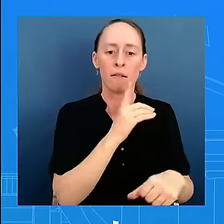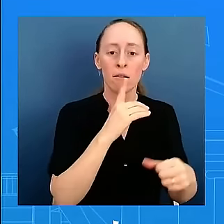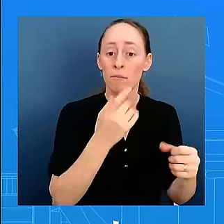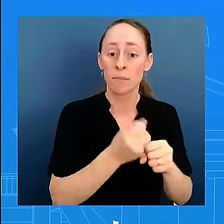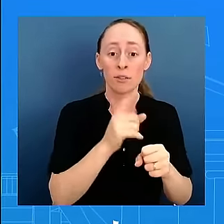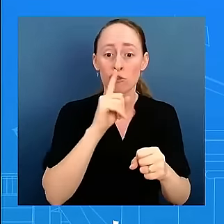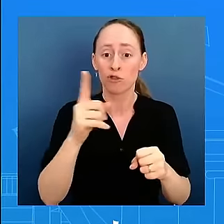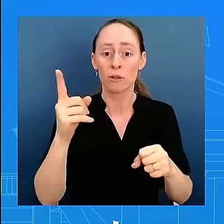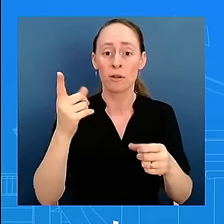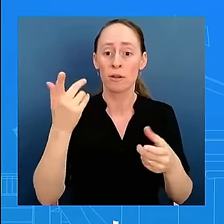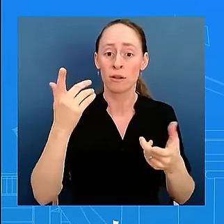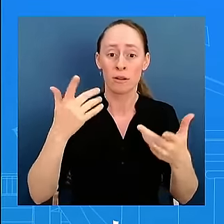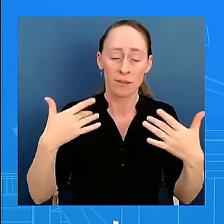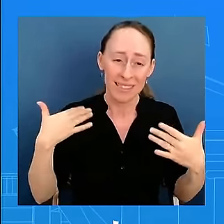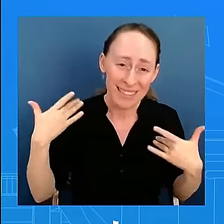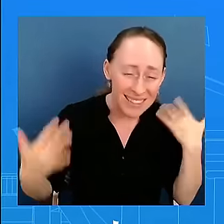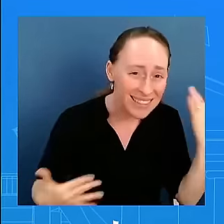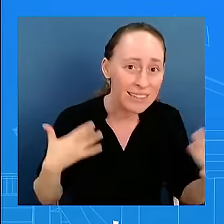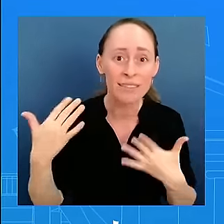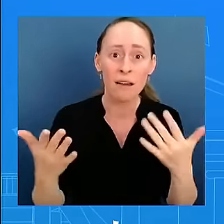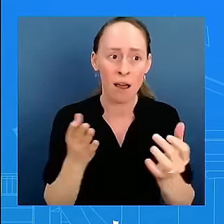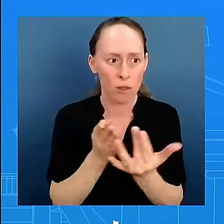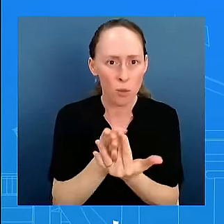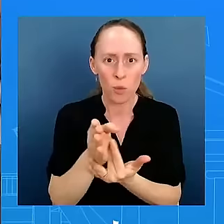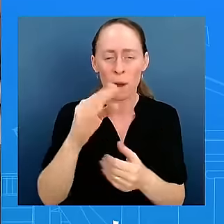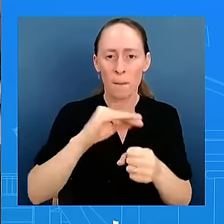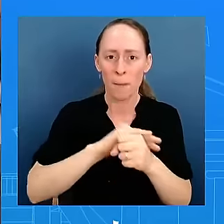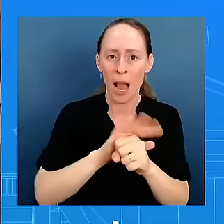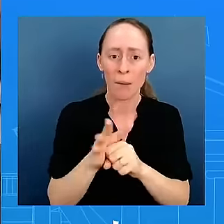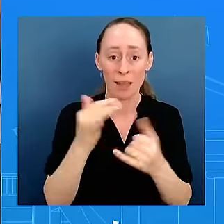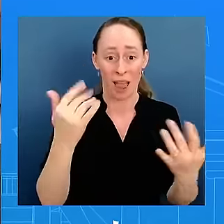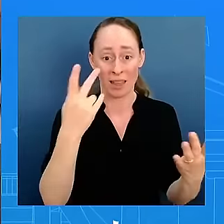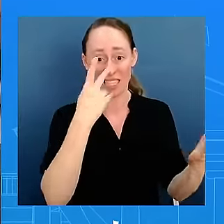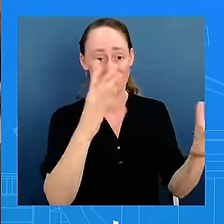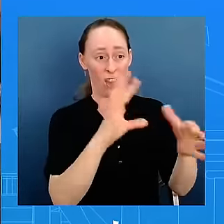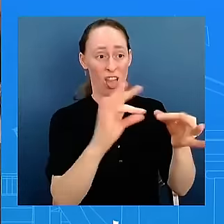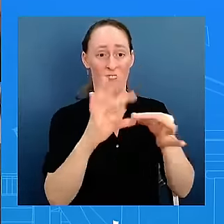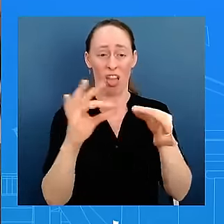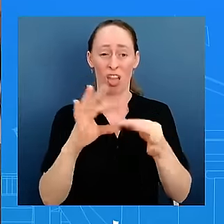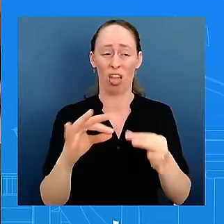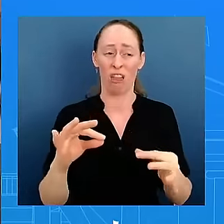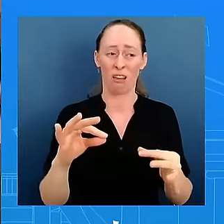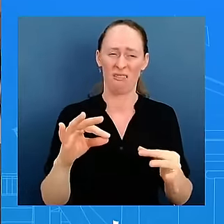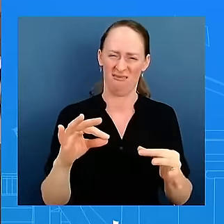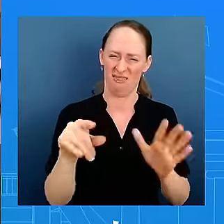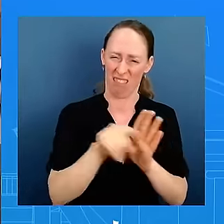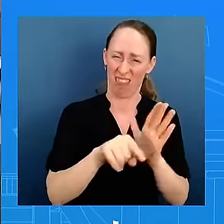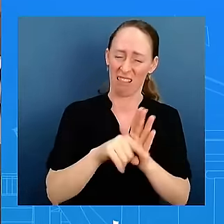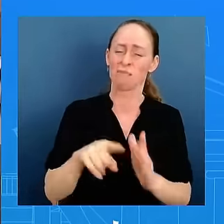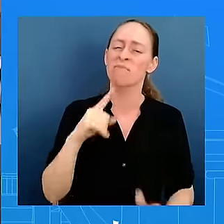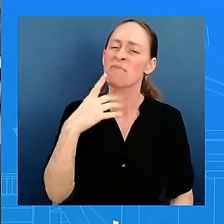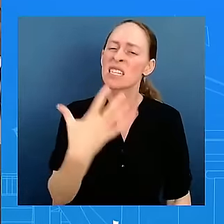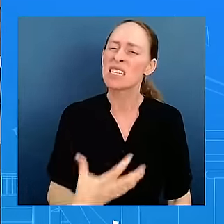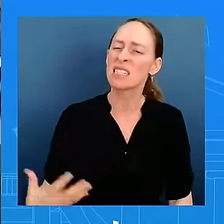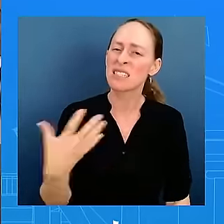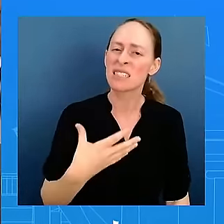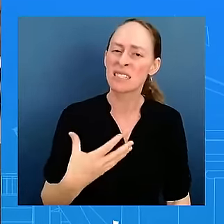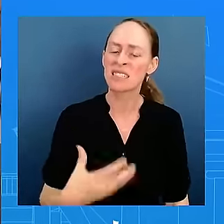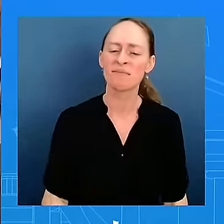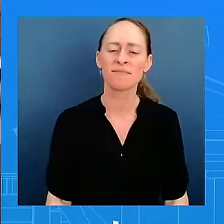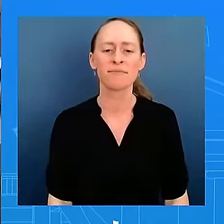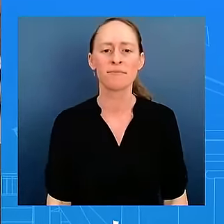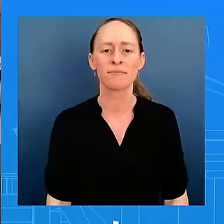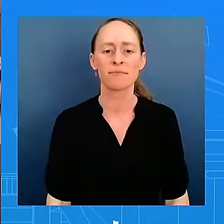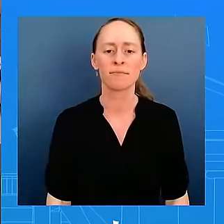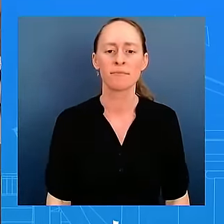to hear that is frankly disgusting i have one more question to follow up on the union proper about the say that last part i have more question